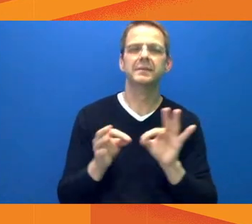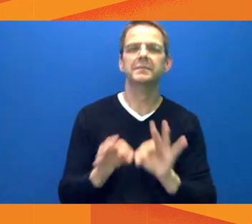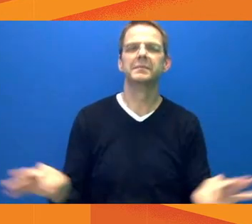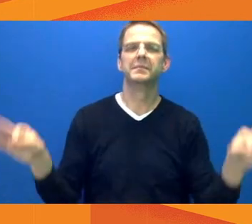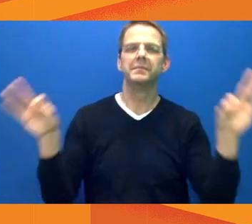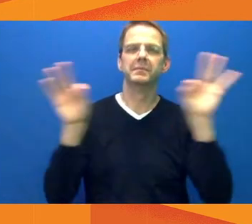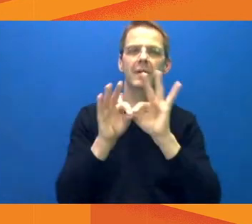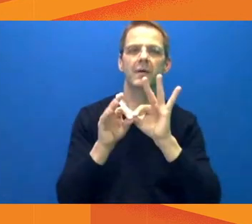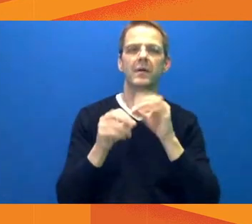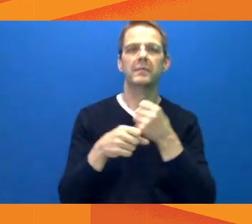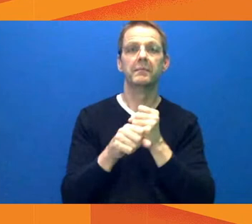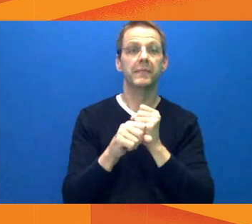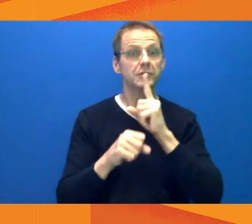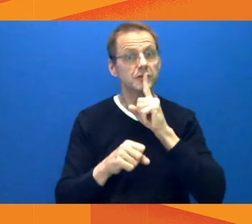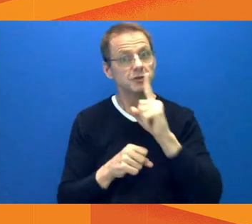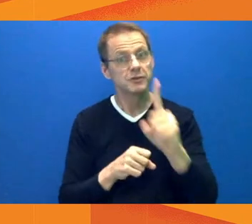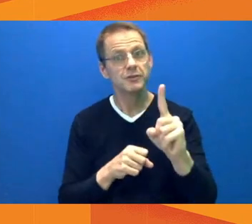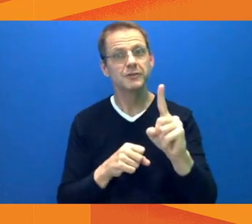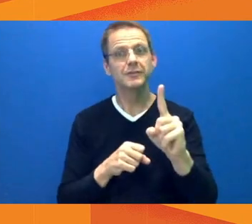overdose prevention.